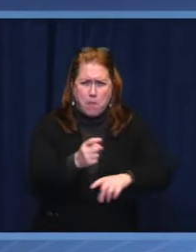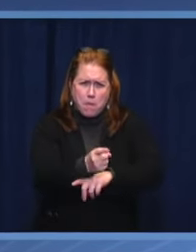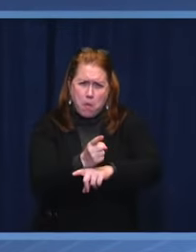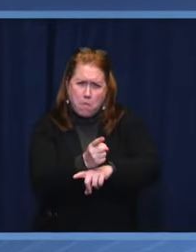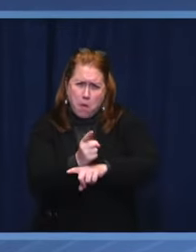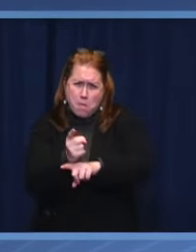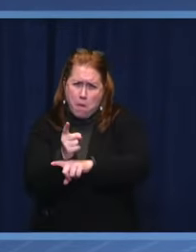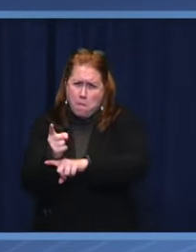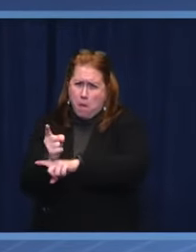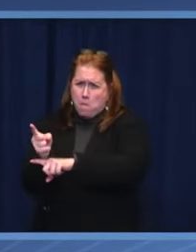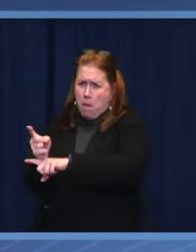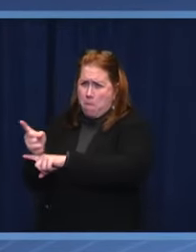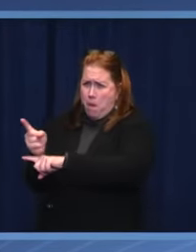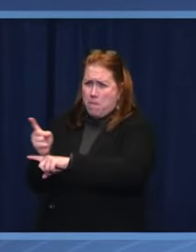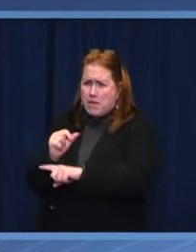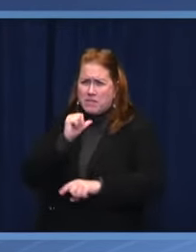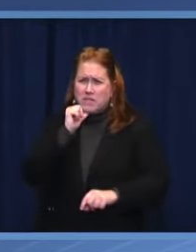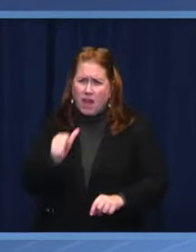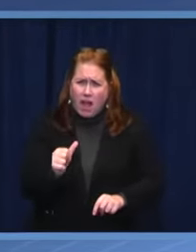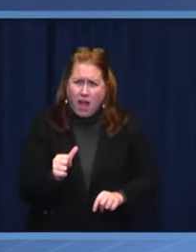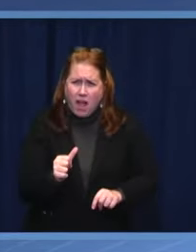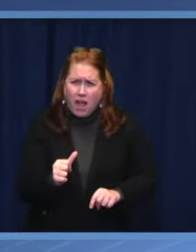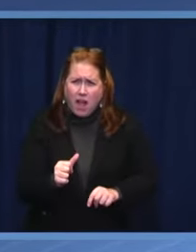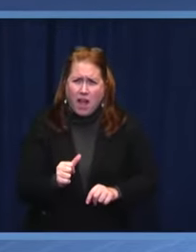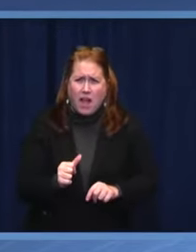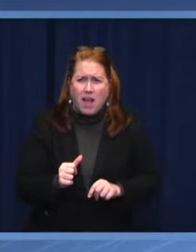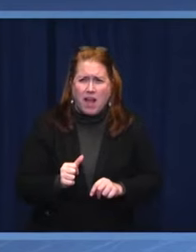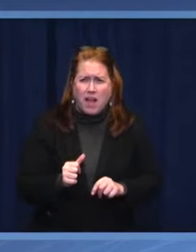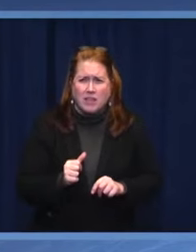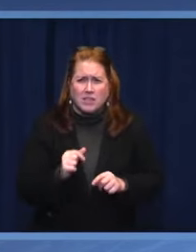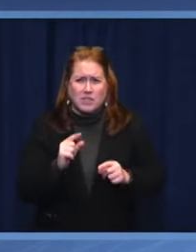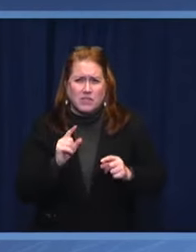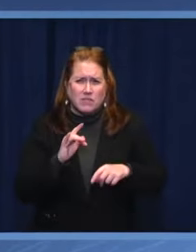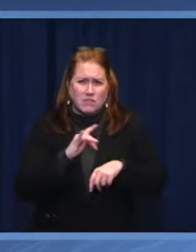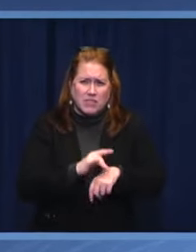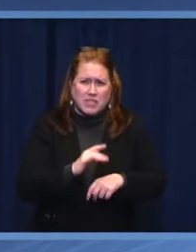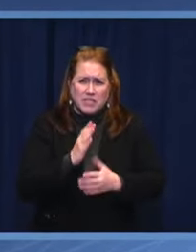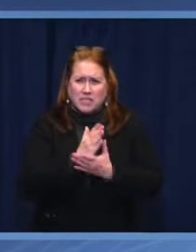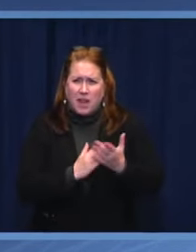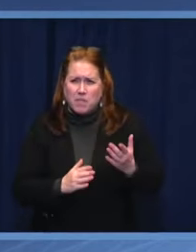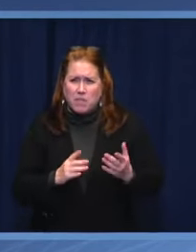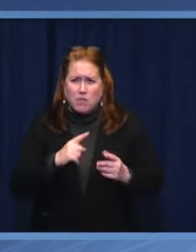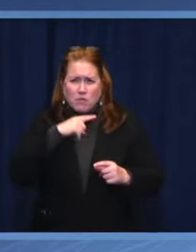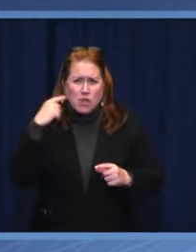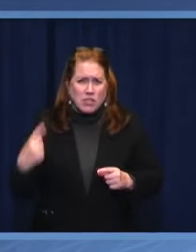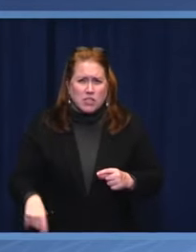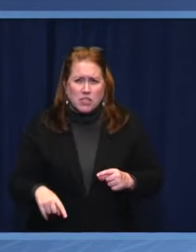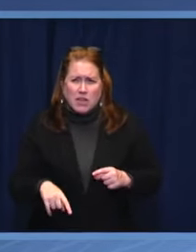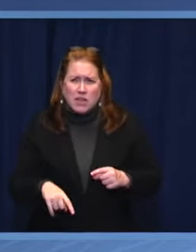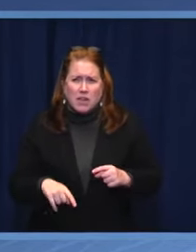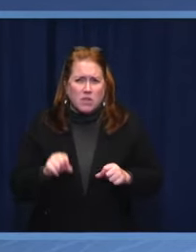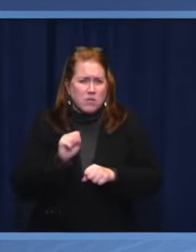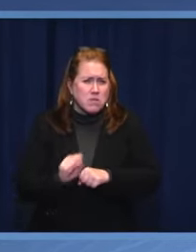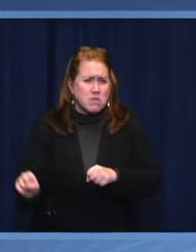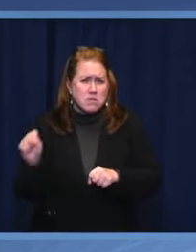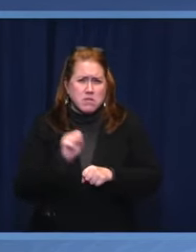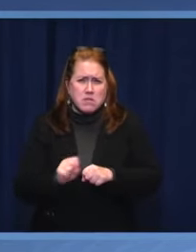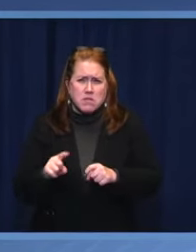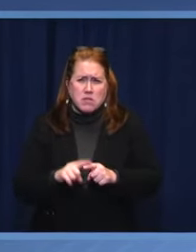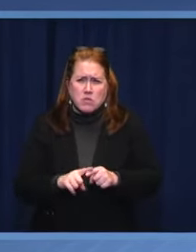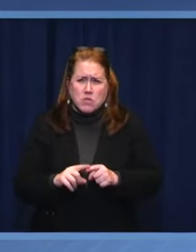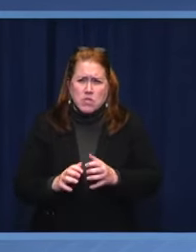not end just where its hands reach. Russia has been at war with all of you